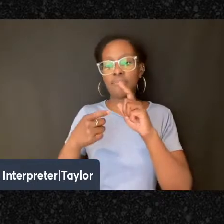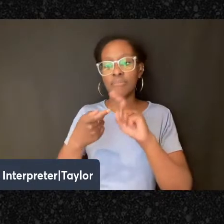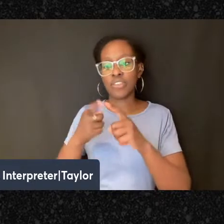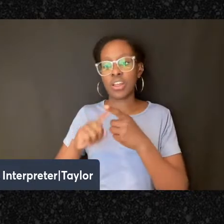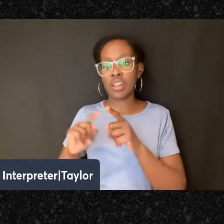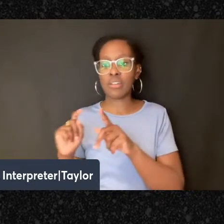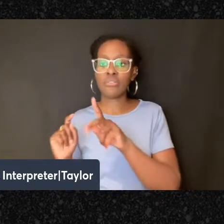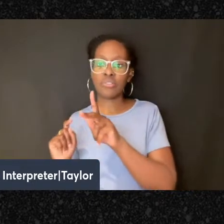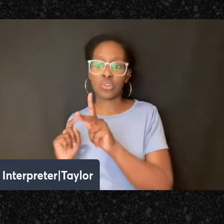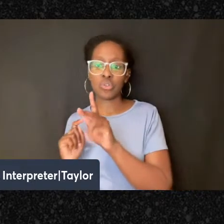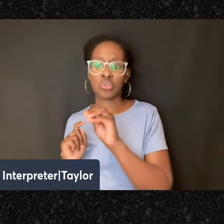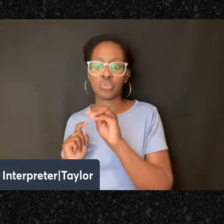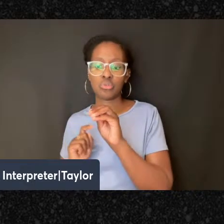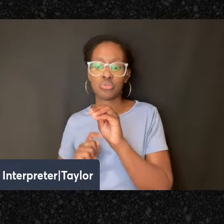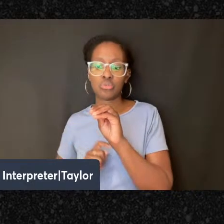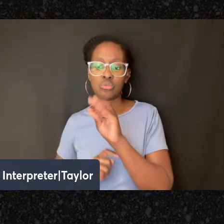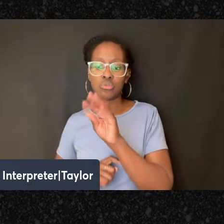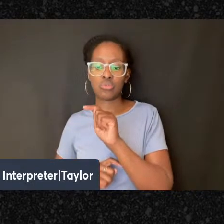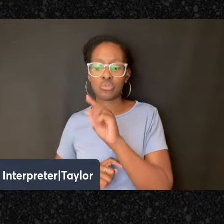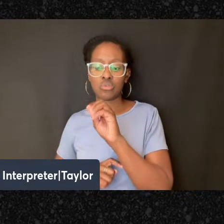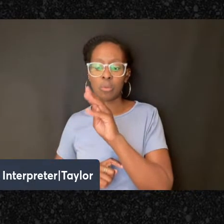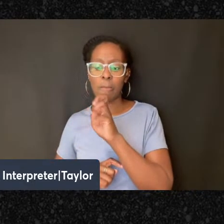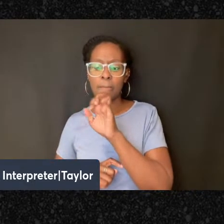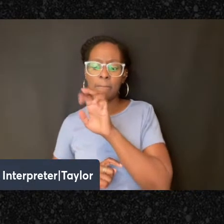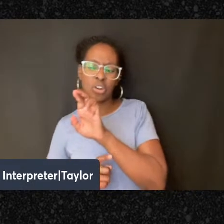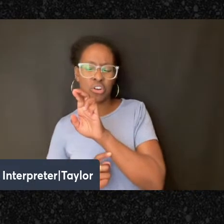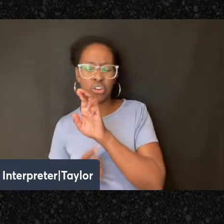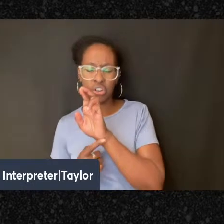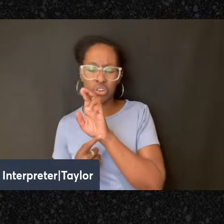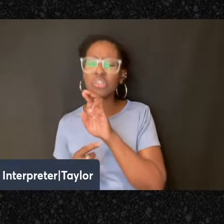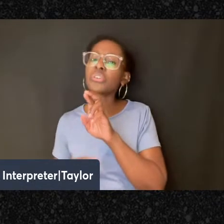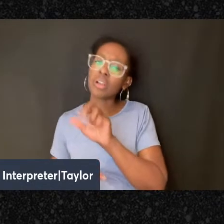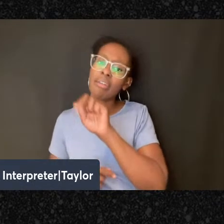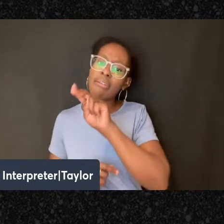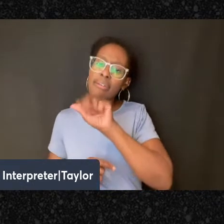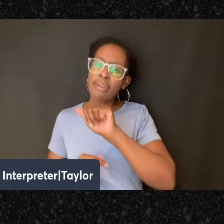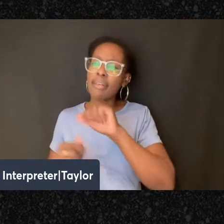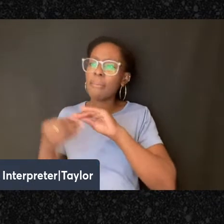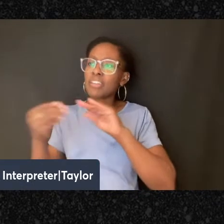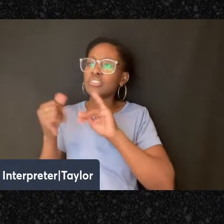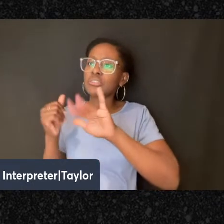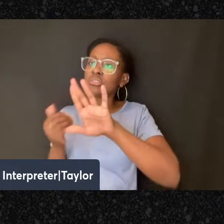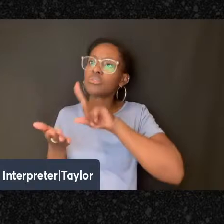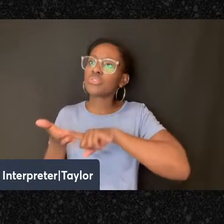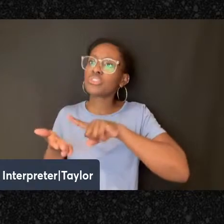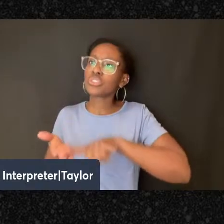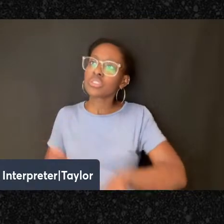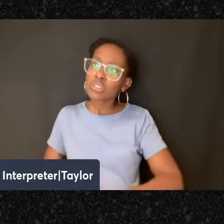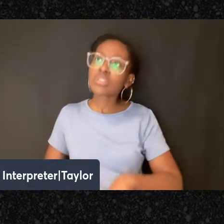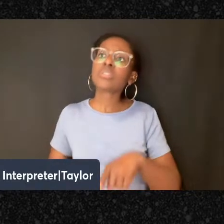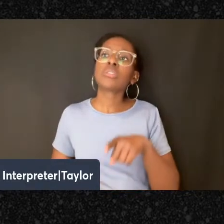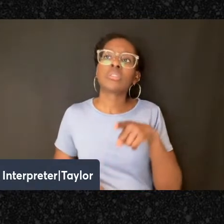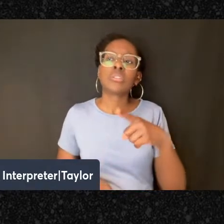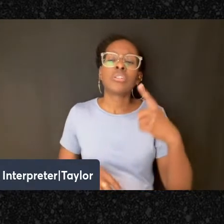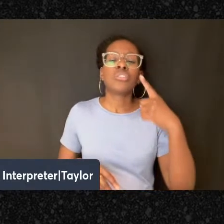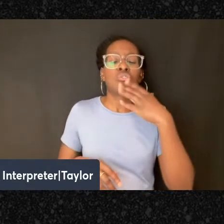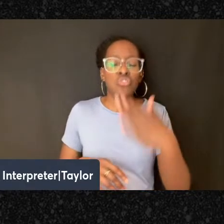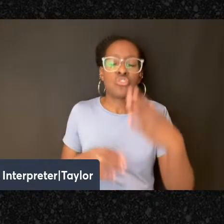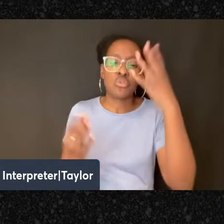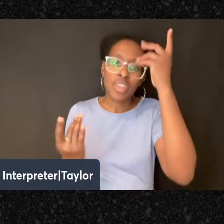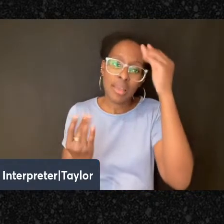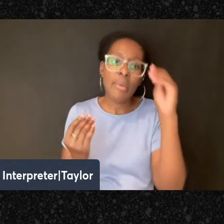talk. And I thought that this was an interesting way into thinking about religious anarchism.